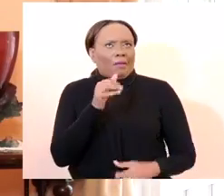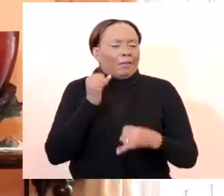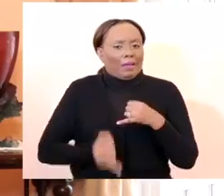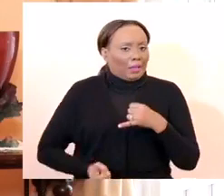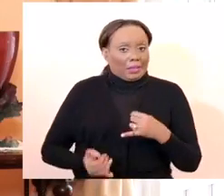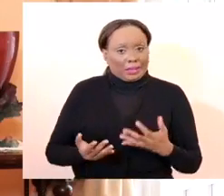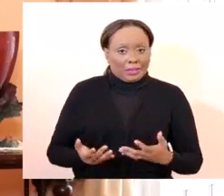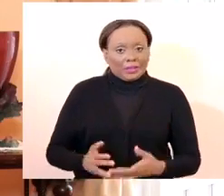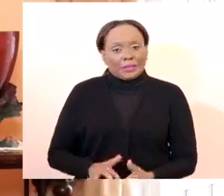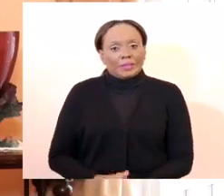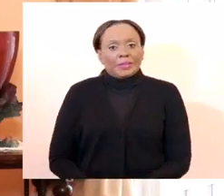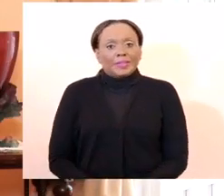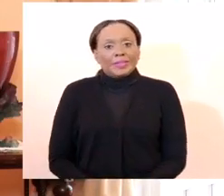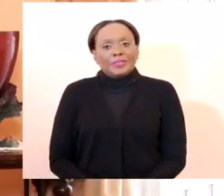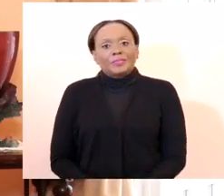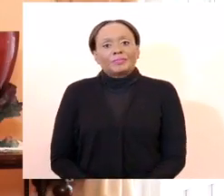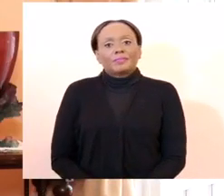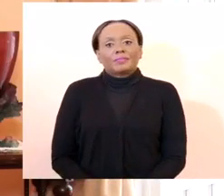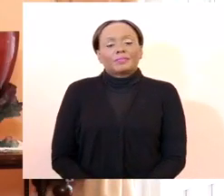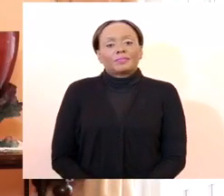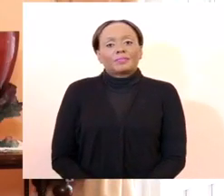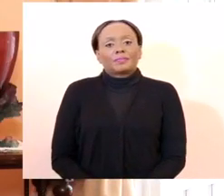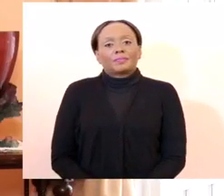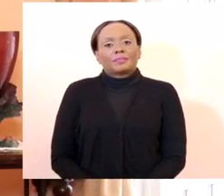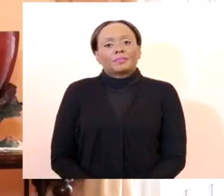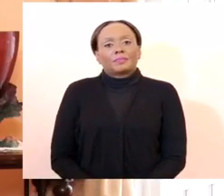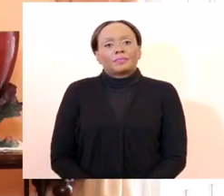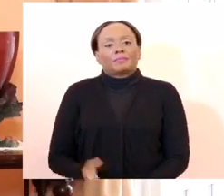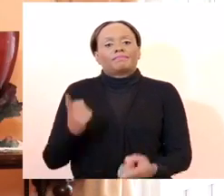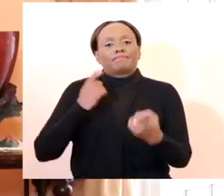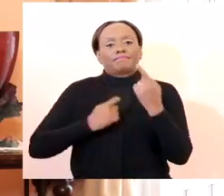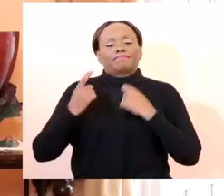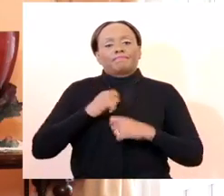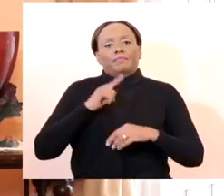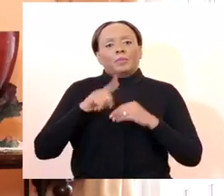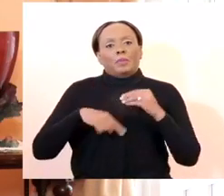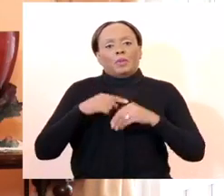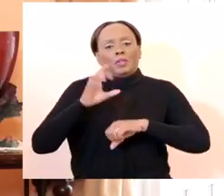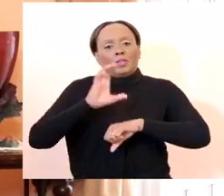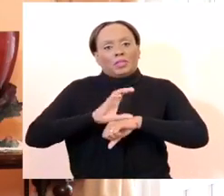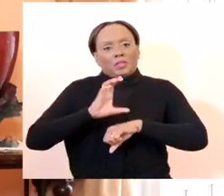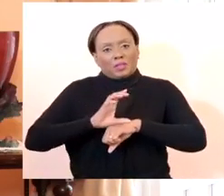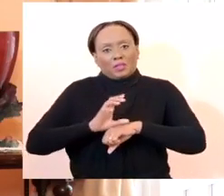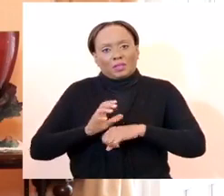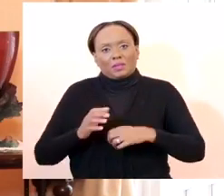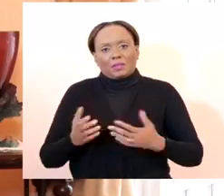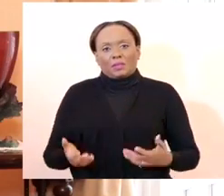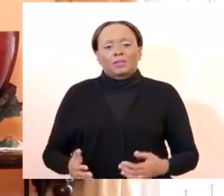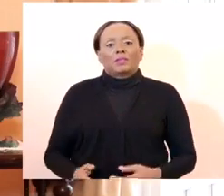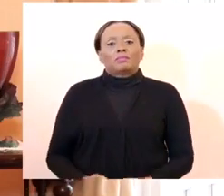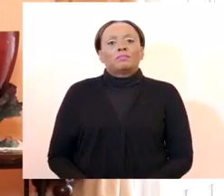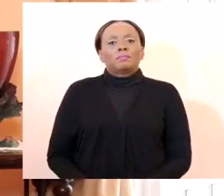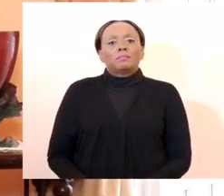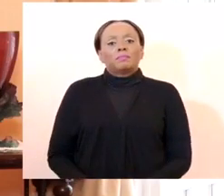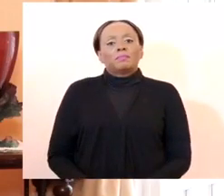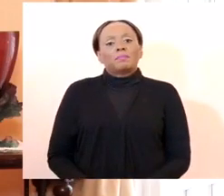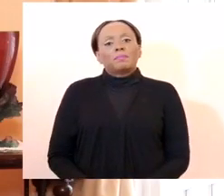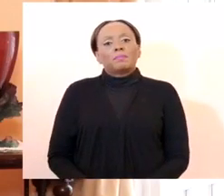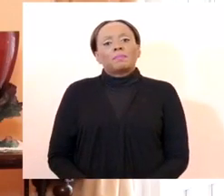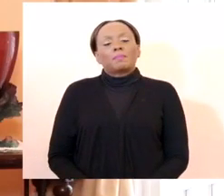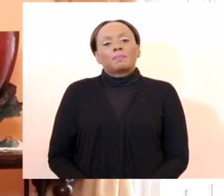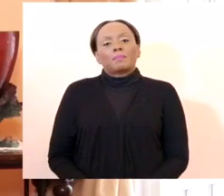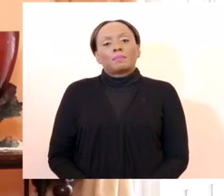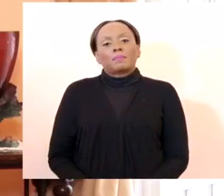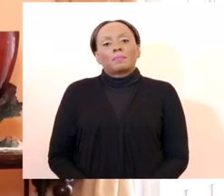we've had questions about what happens with churches and so on. This is not unfamiliar to you. Once